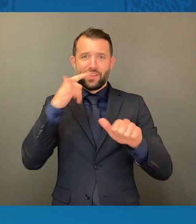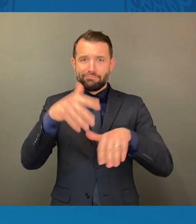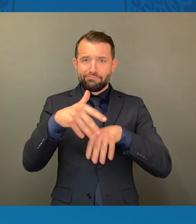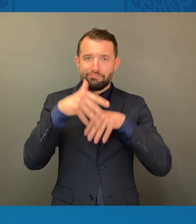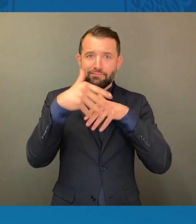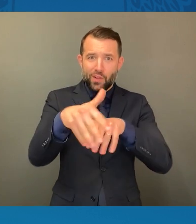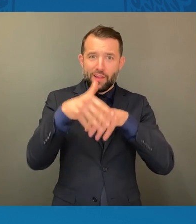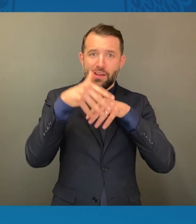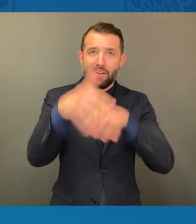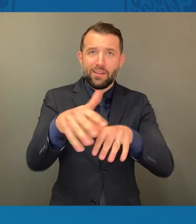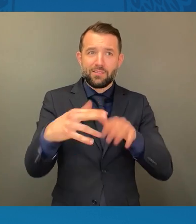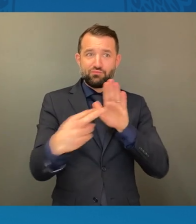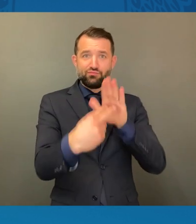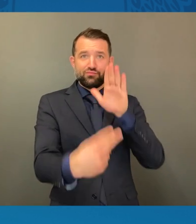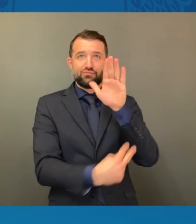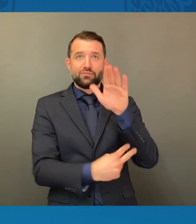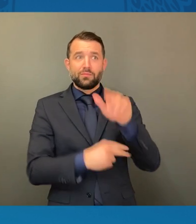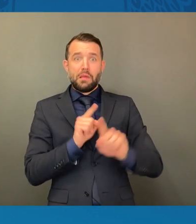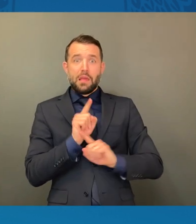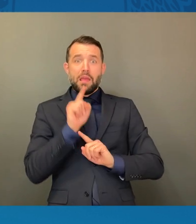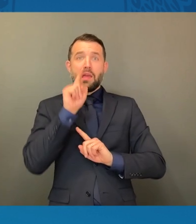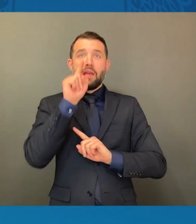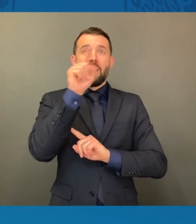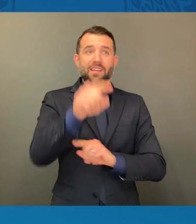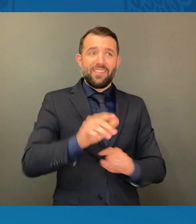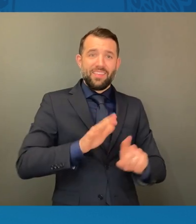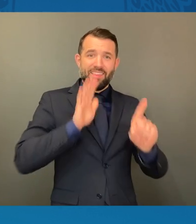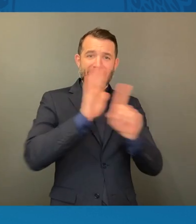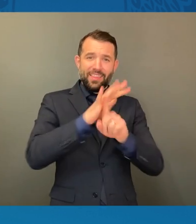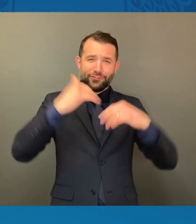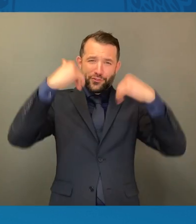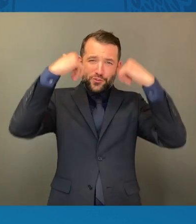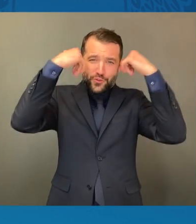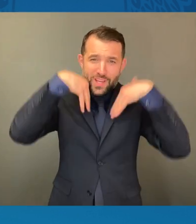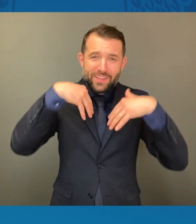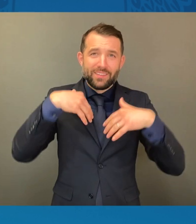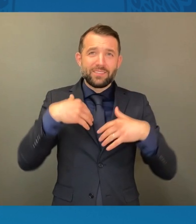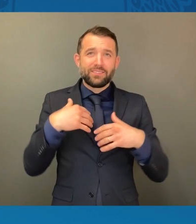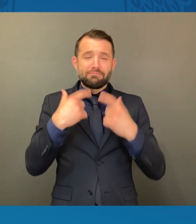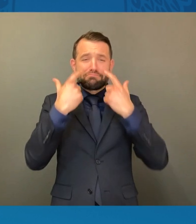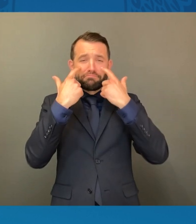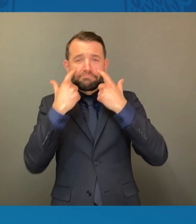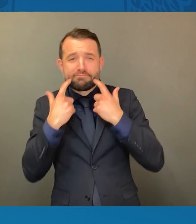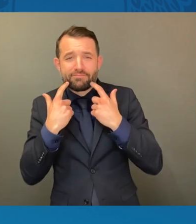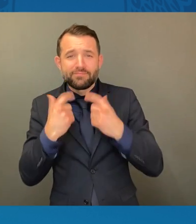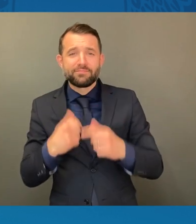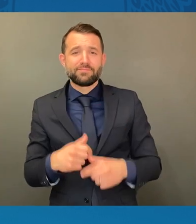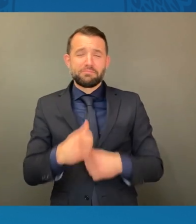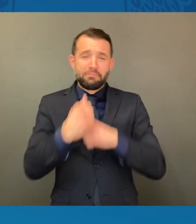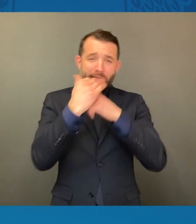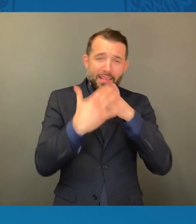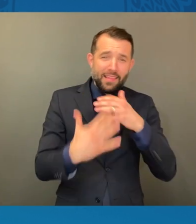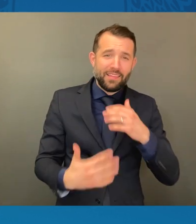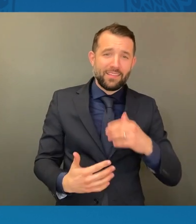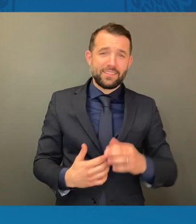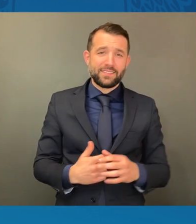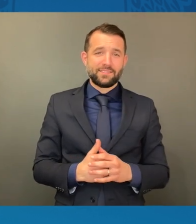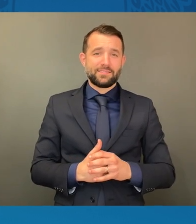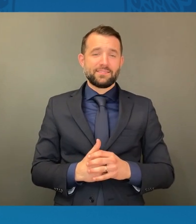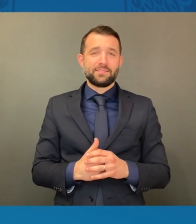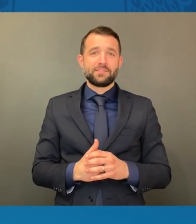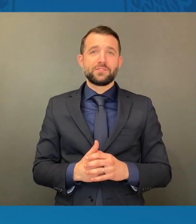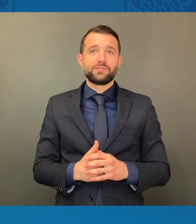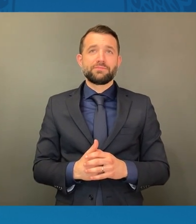It took their sweat, their tears, their blood. But it took their